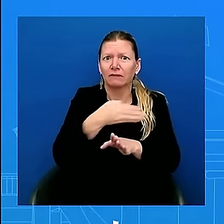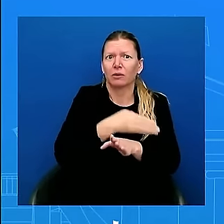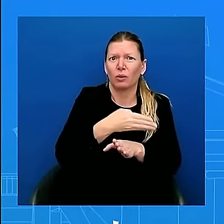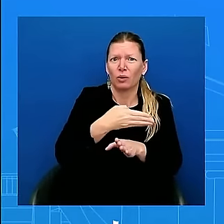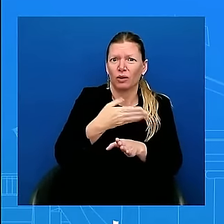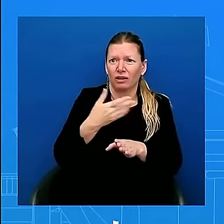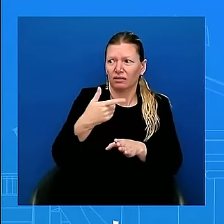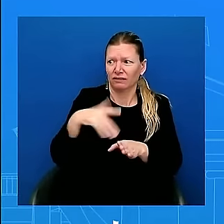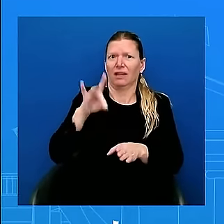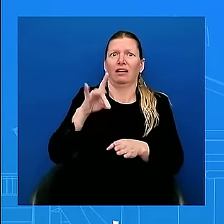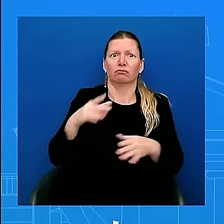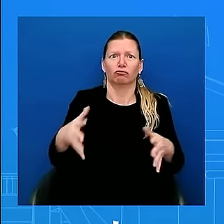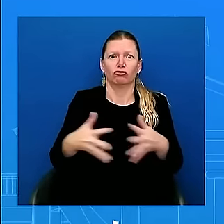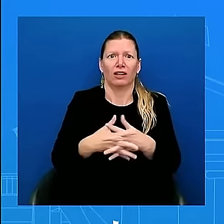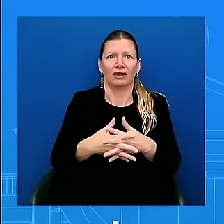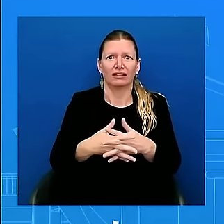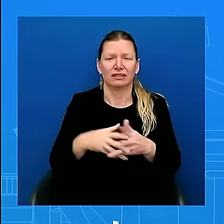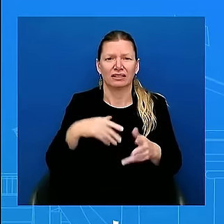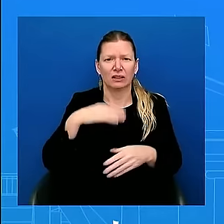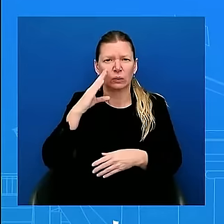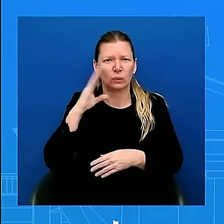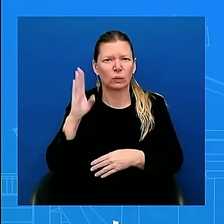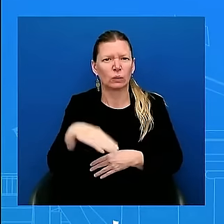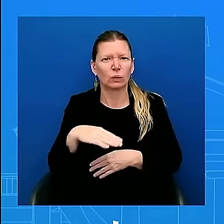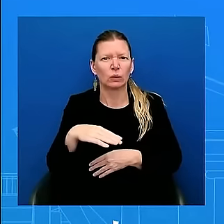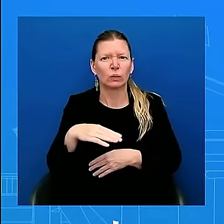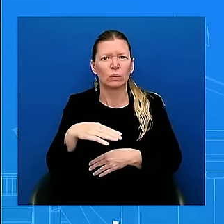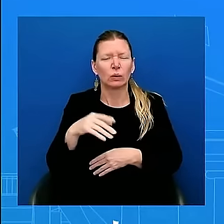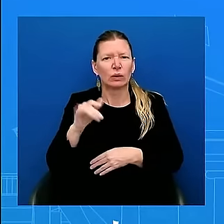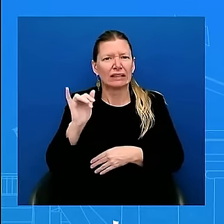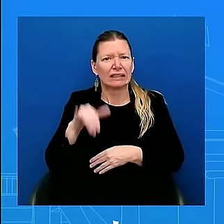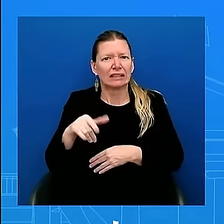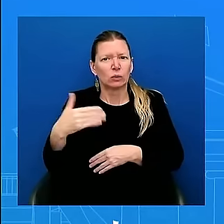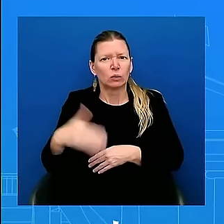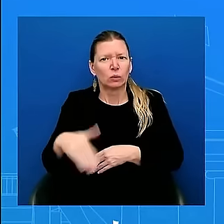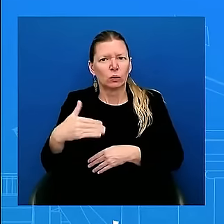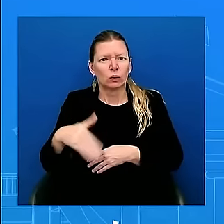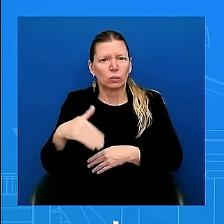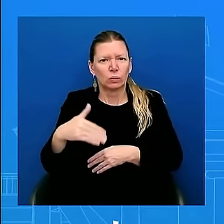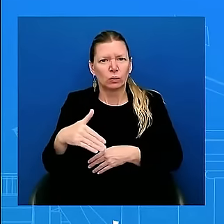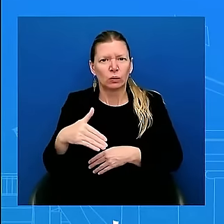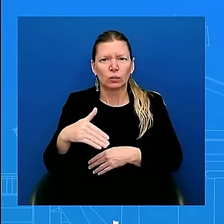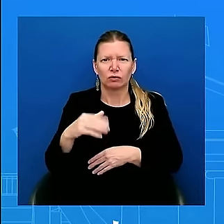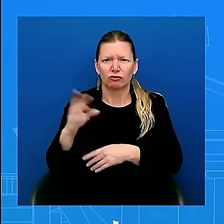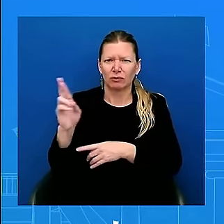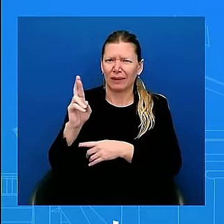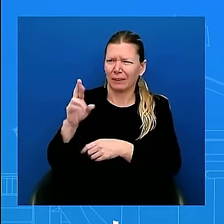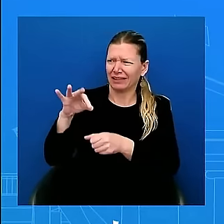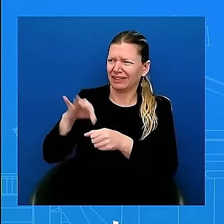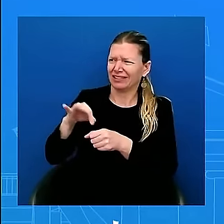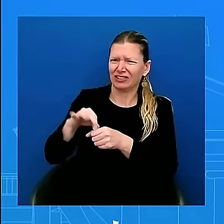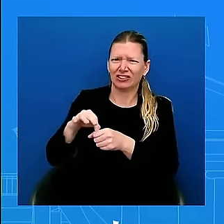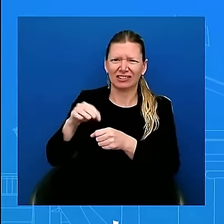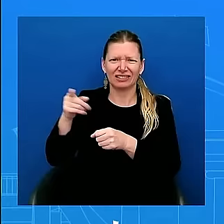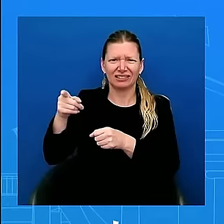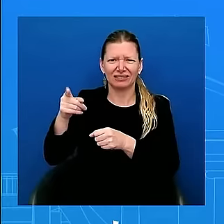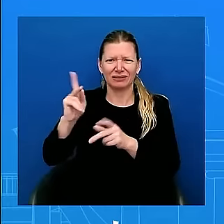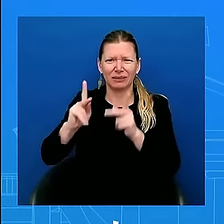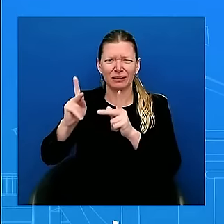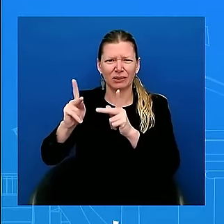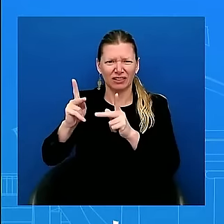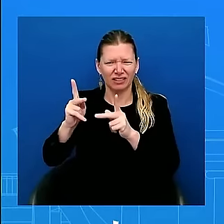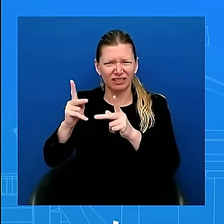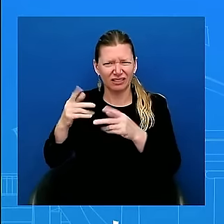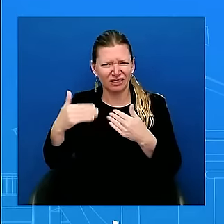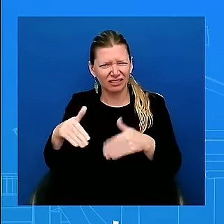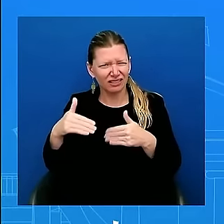bans imposed by the Republican elected officials put women's health and lives in jeopardy. The President and the Vice